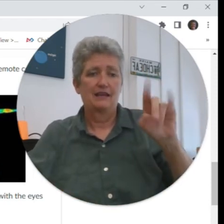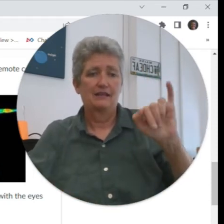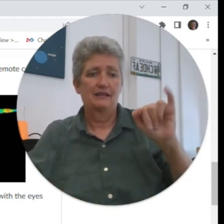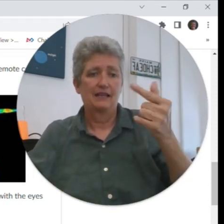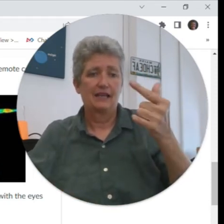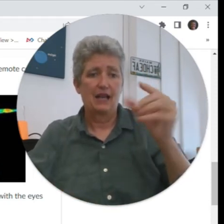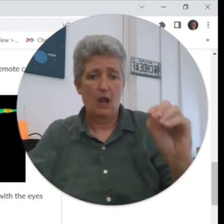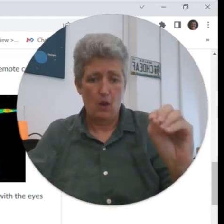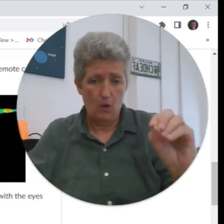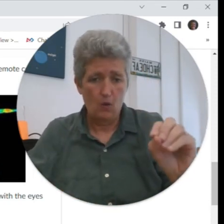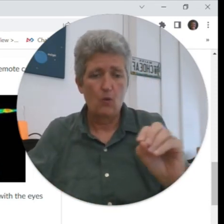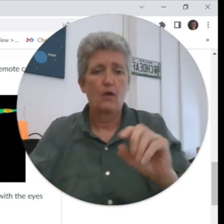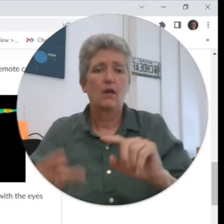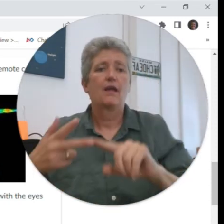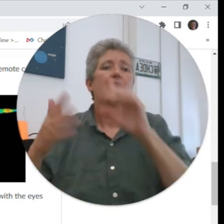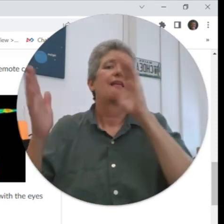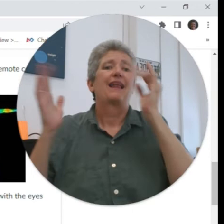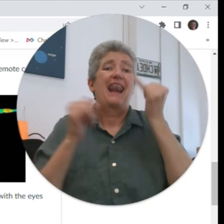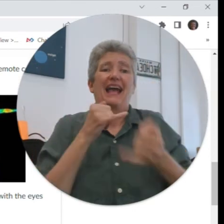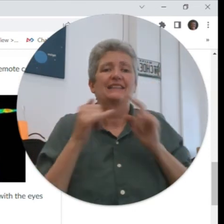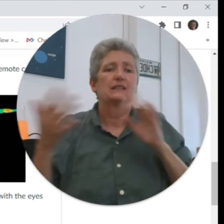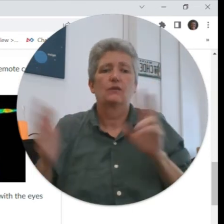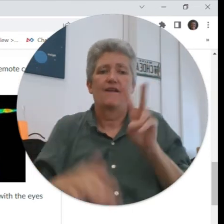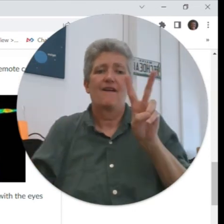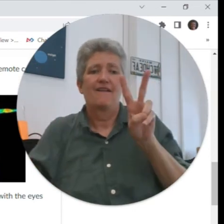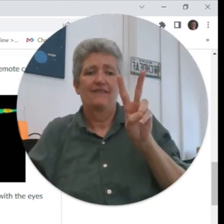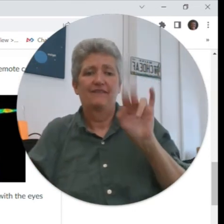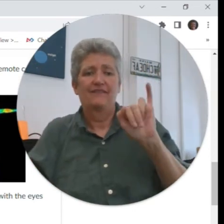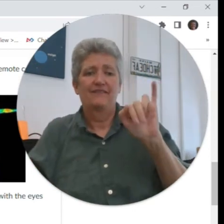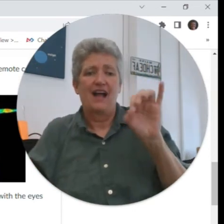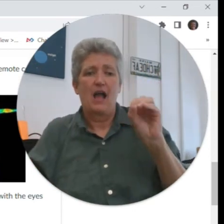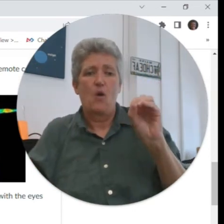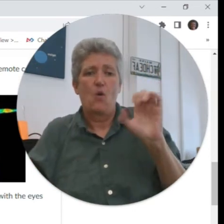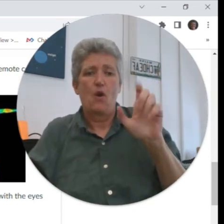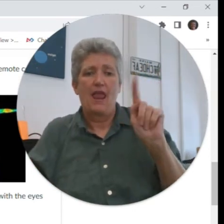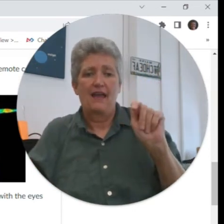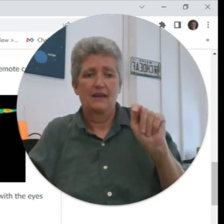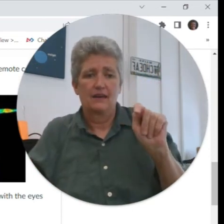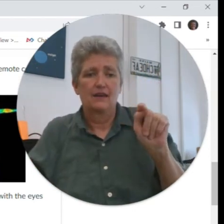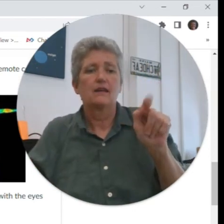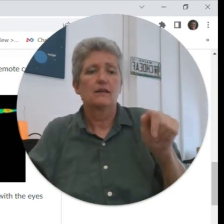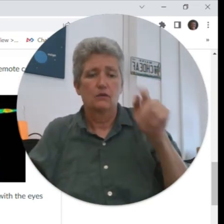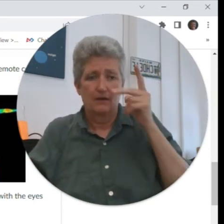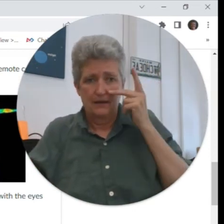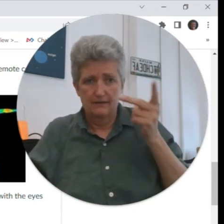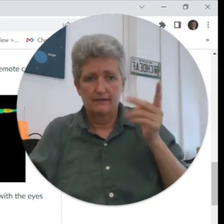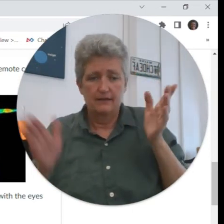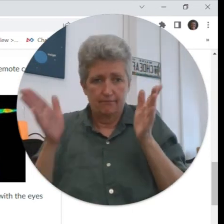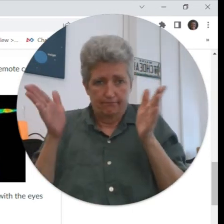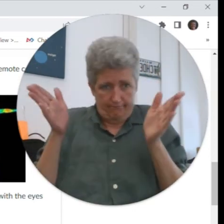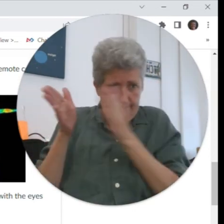don't sign purple it's indigo and then the last one is violet